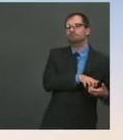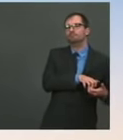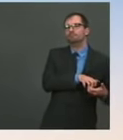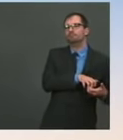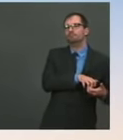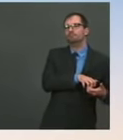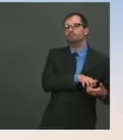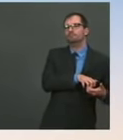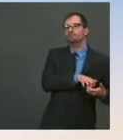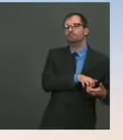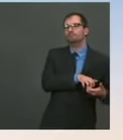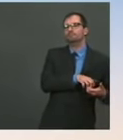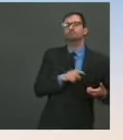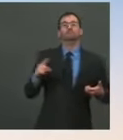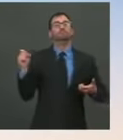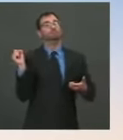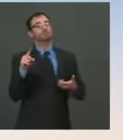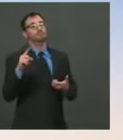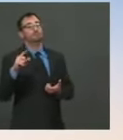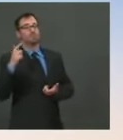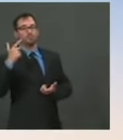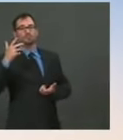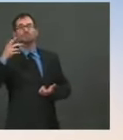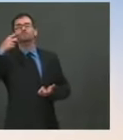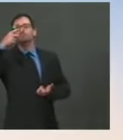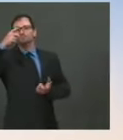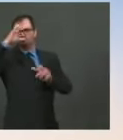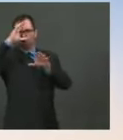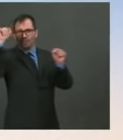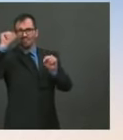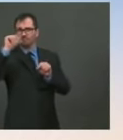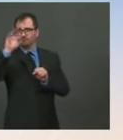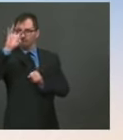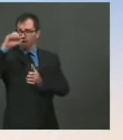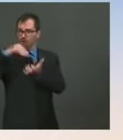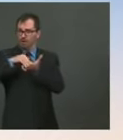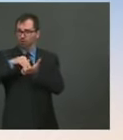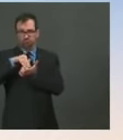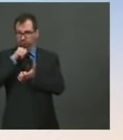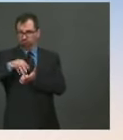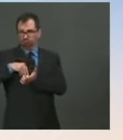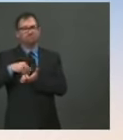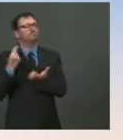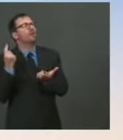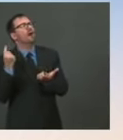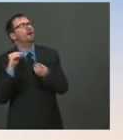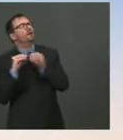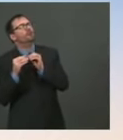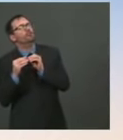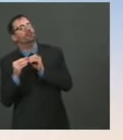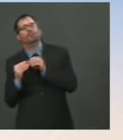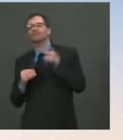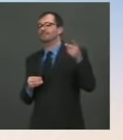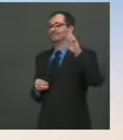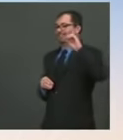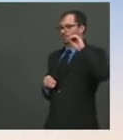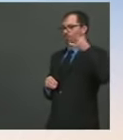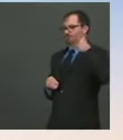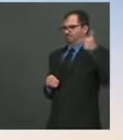this is something that the Department of Justice is going to handle. I just laid out what he was thinking and how this is — the process was moving forward.